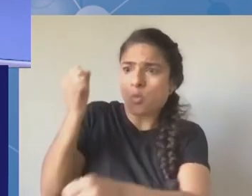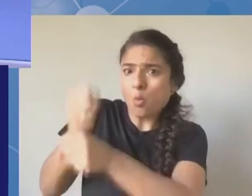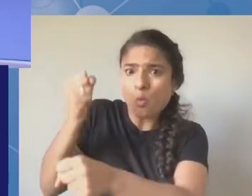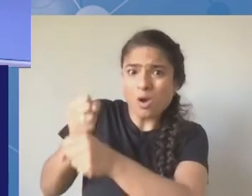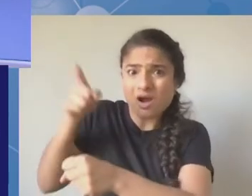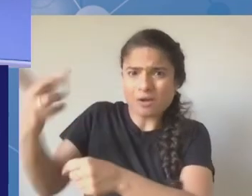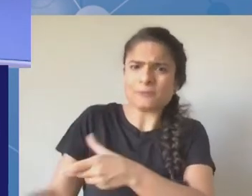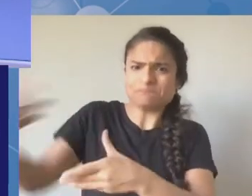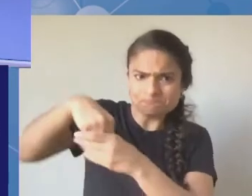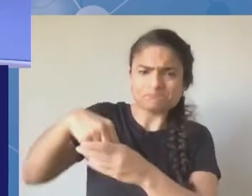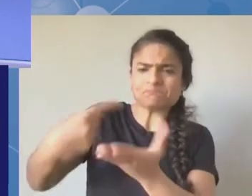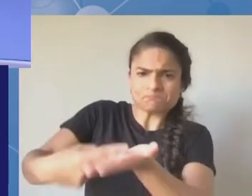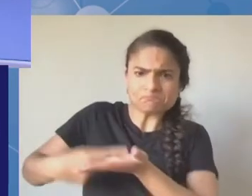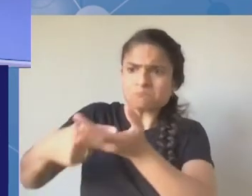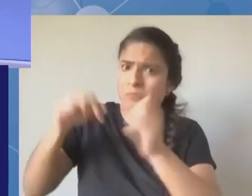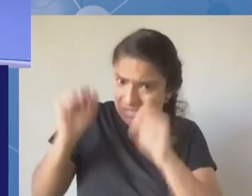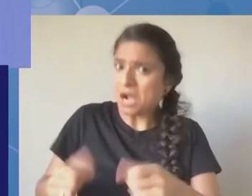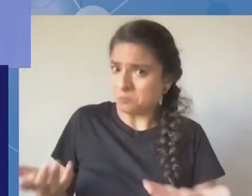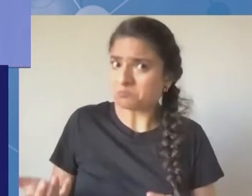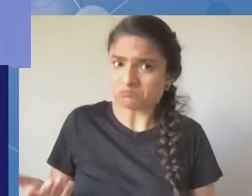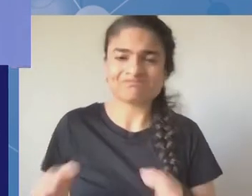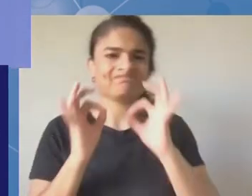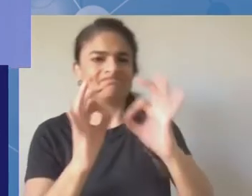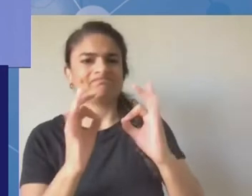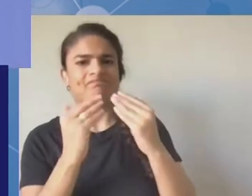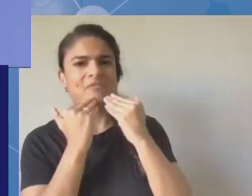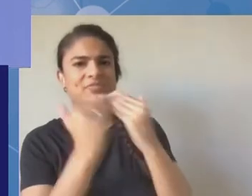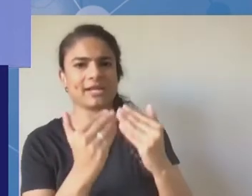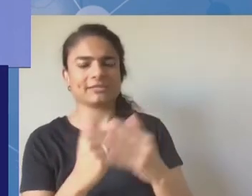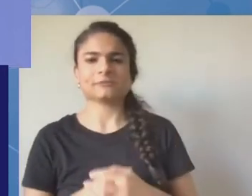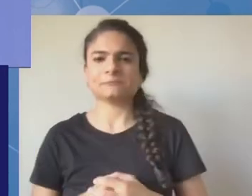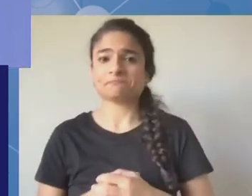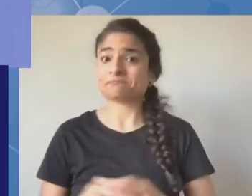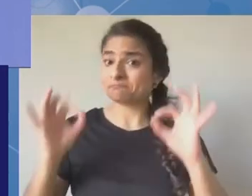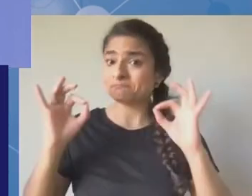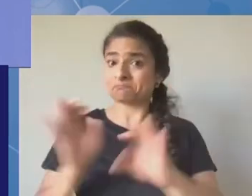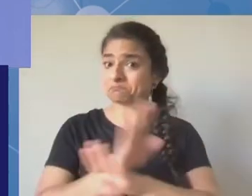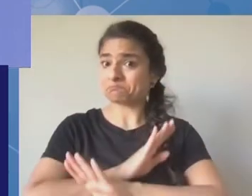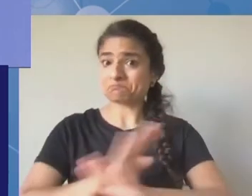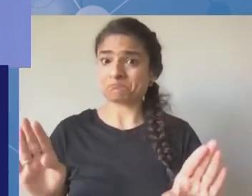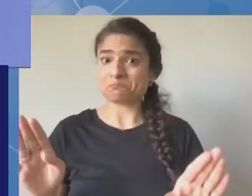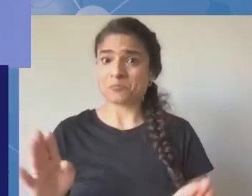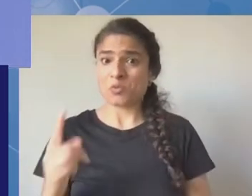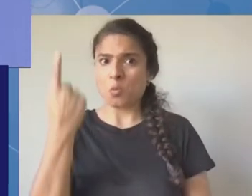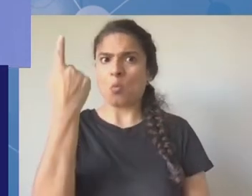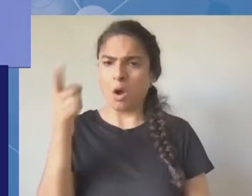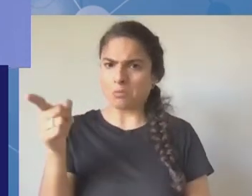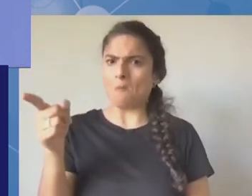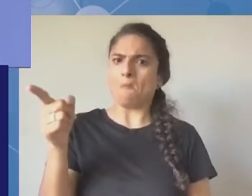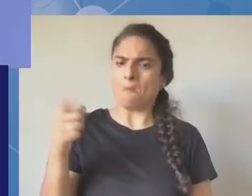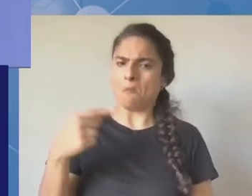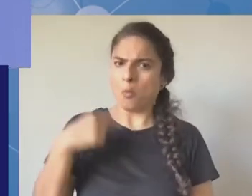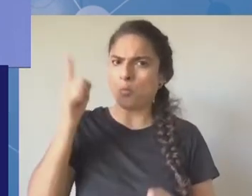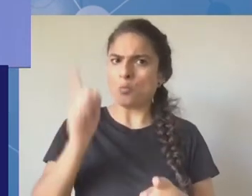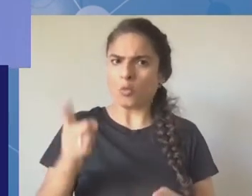you very much i think that is one of the sections that we may be missing so we will try and make some effort to that